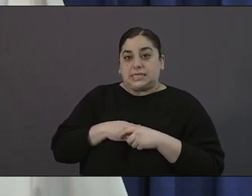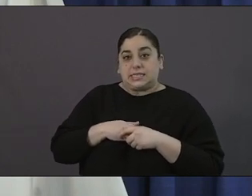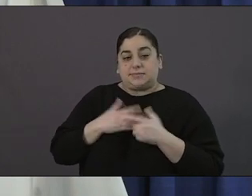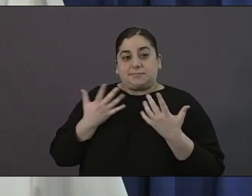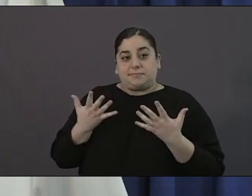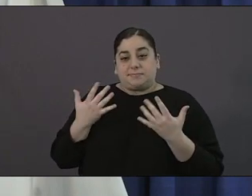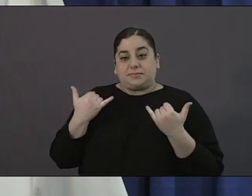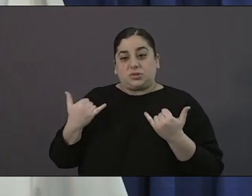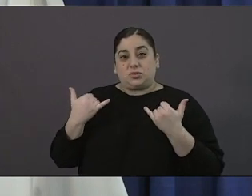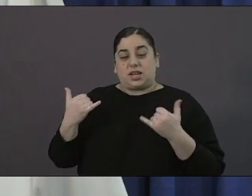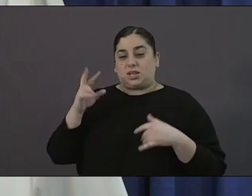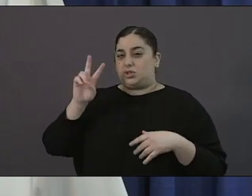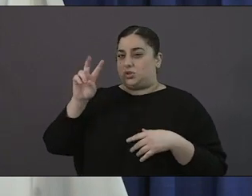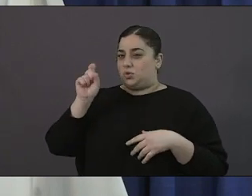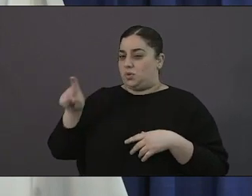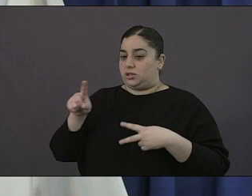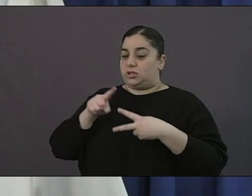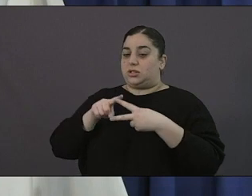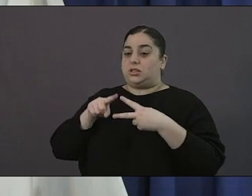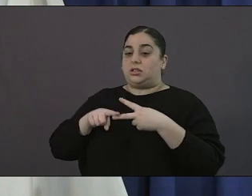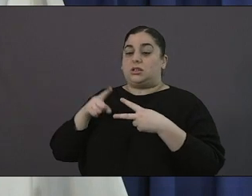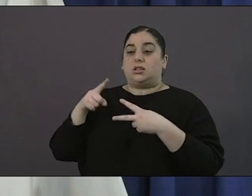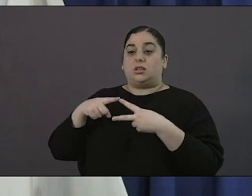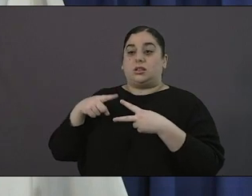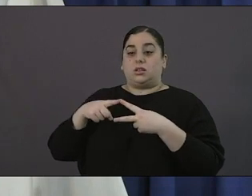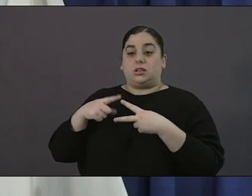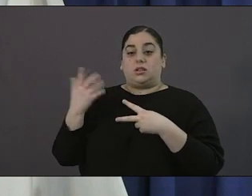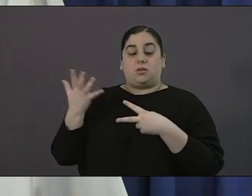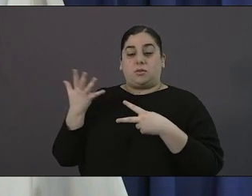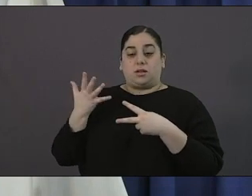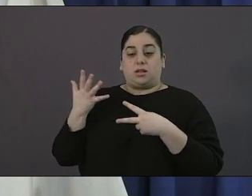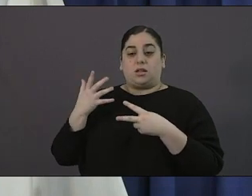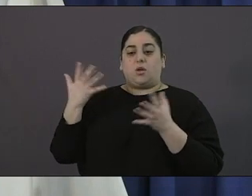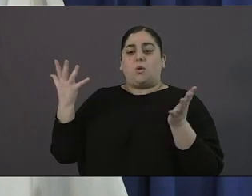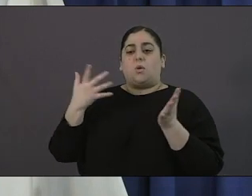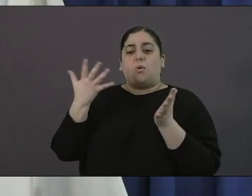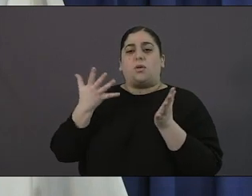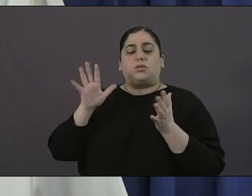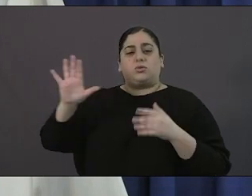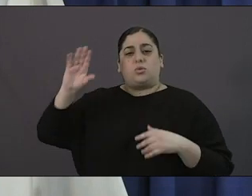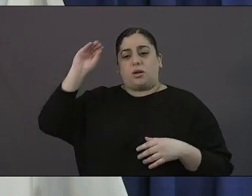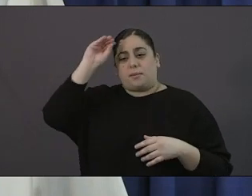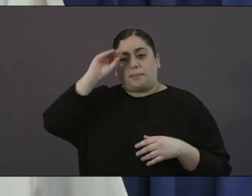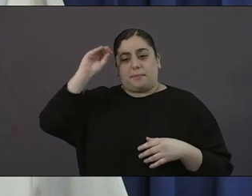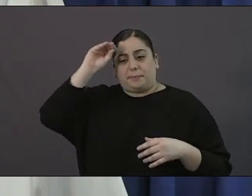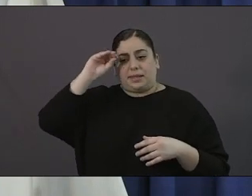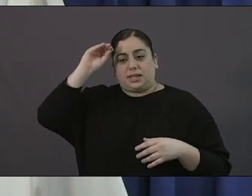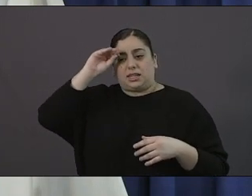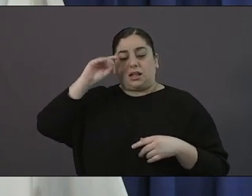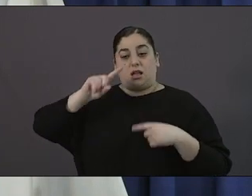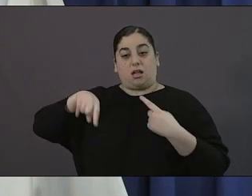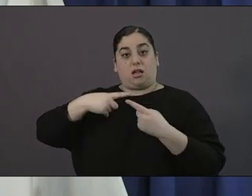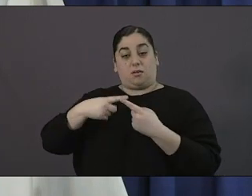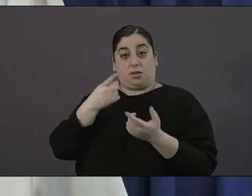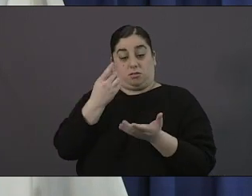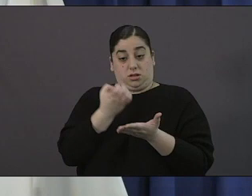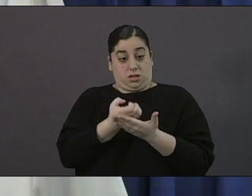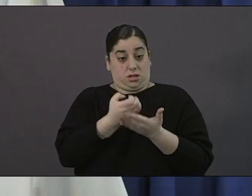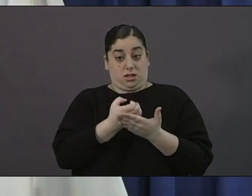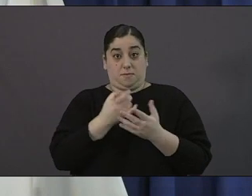so kind of a two-fold question but first i kind of wanted to ask your input on what kind of kind of an economic impact